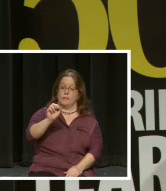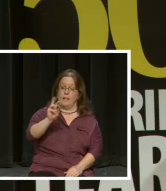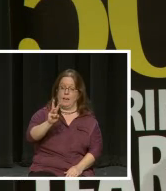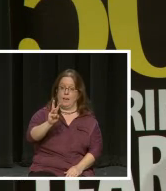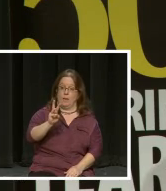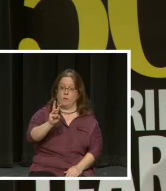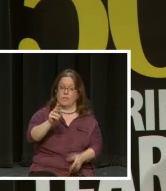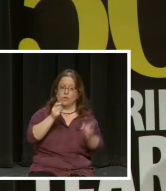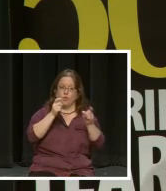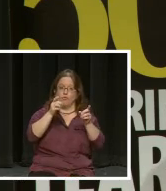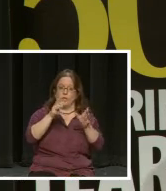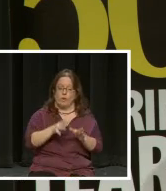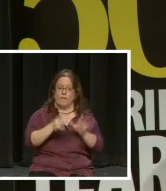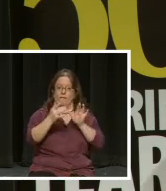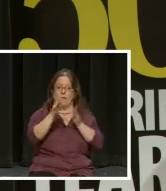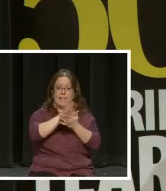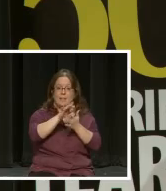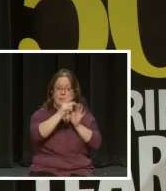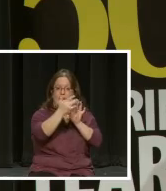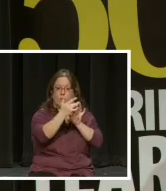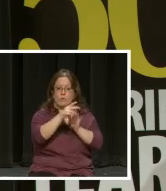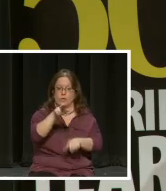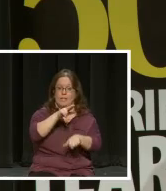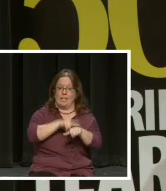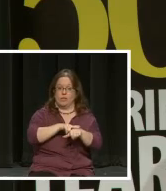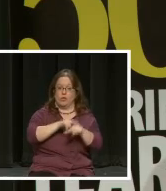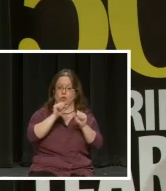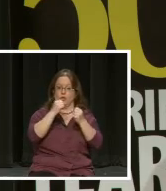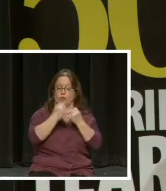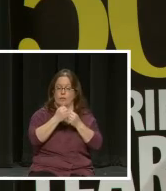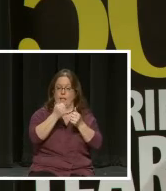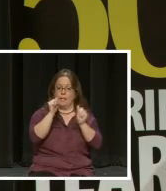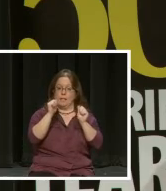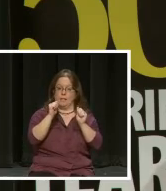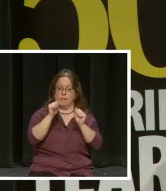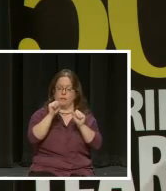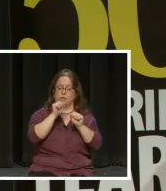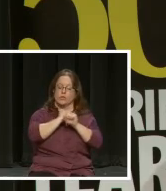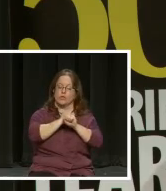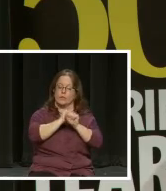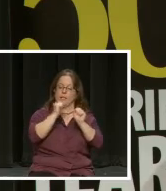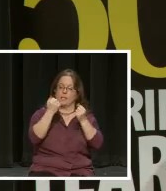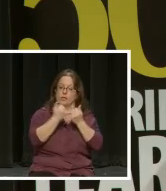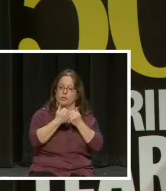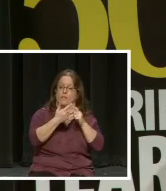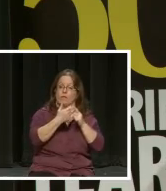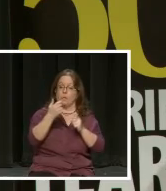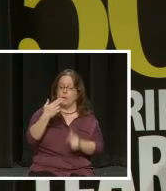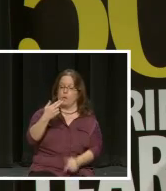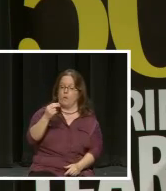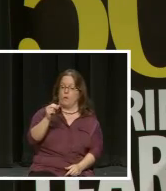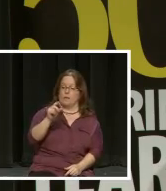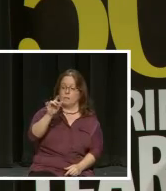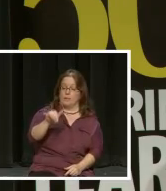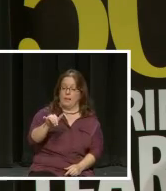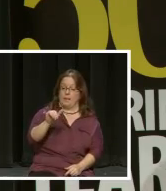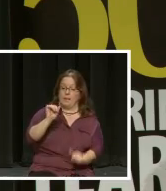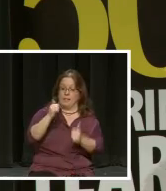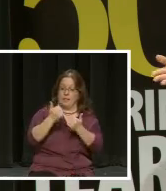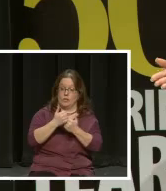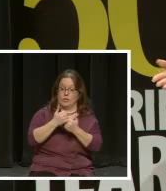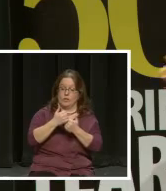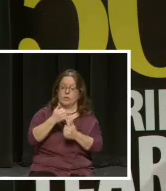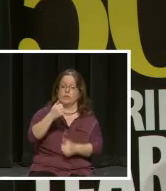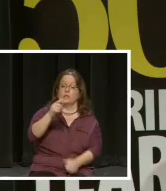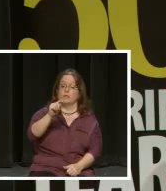Outreach for the National Security Agency. From the Hospitality Industry, Tom Hall, who is former Vice President of Six